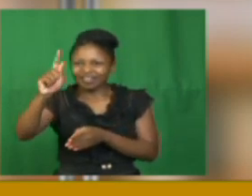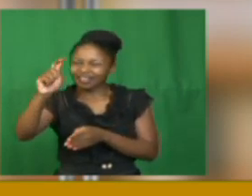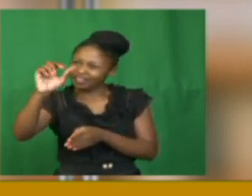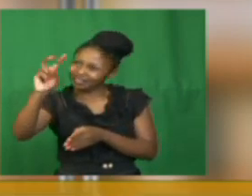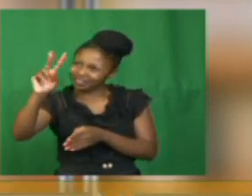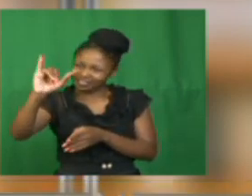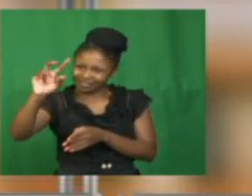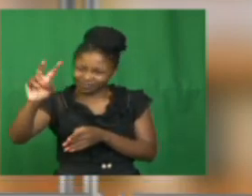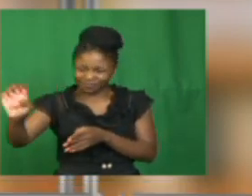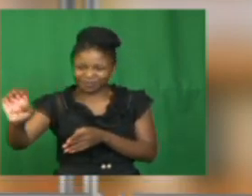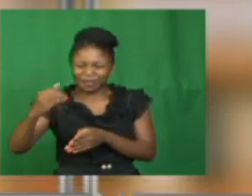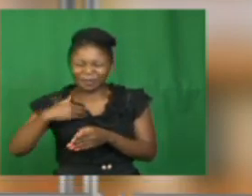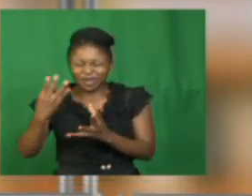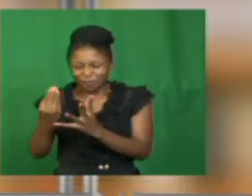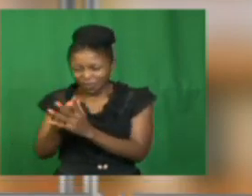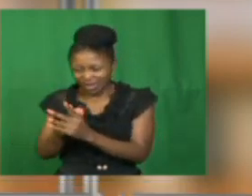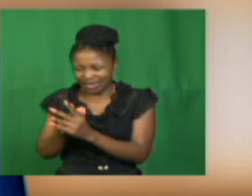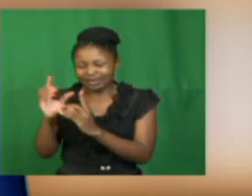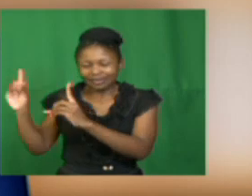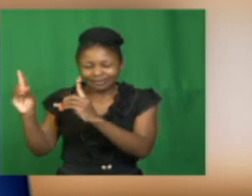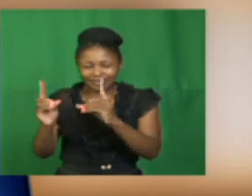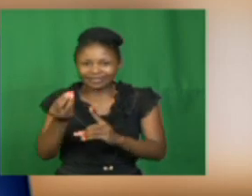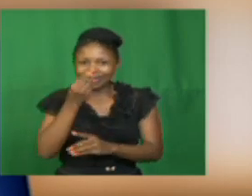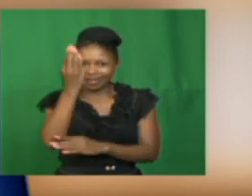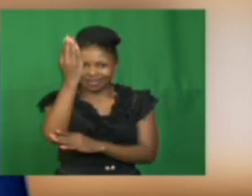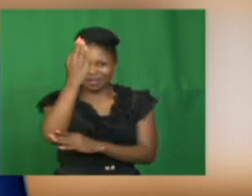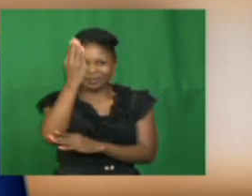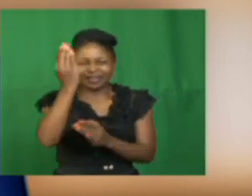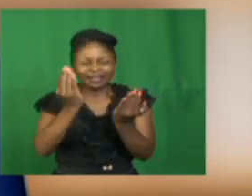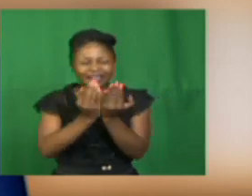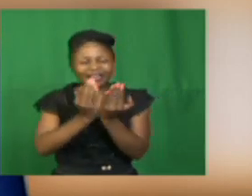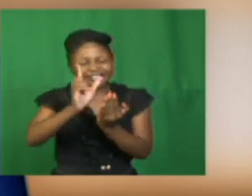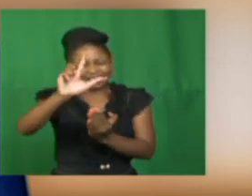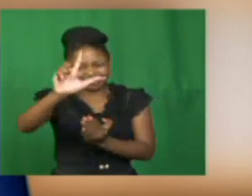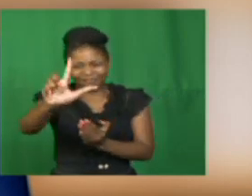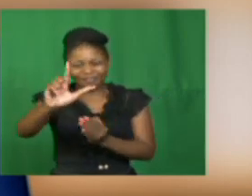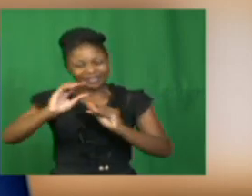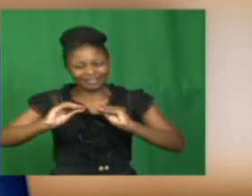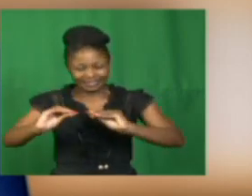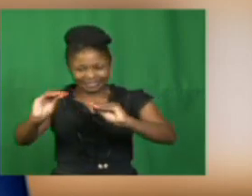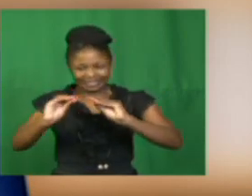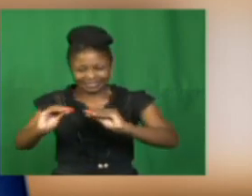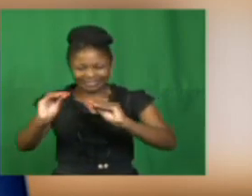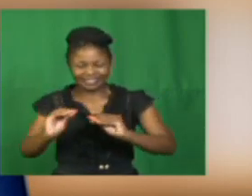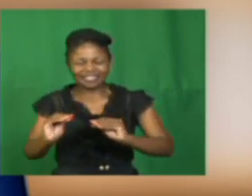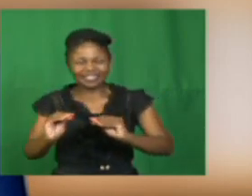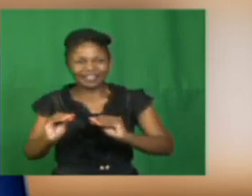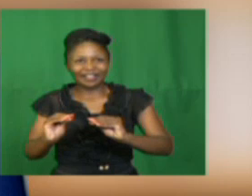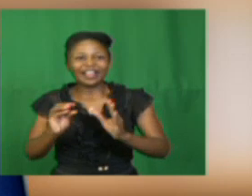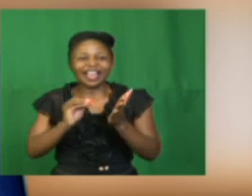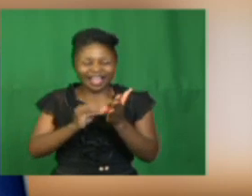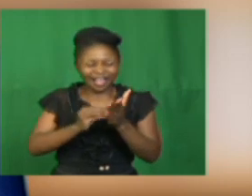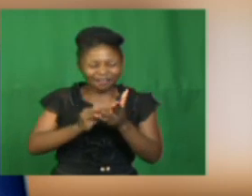Mr. Kanya Gwezwe-Lamini, who is going to be teaching our grade 7 learners, and the sign language interpreters,